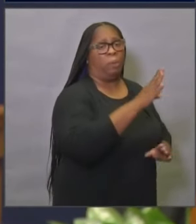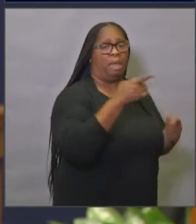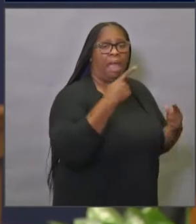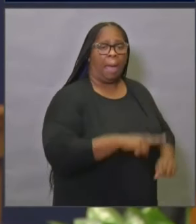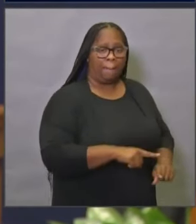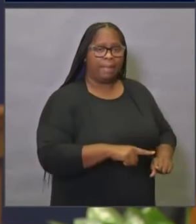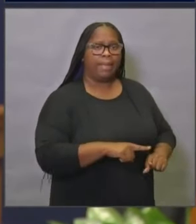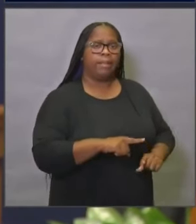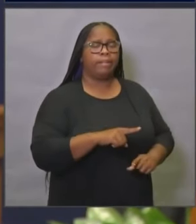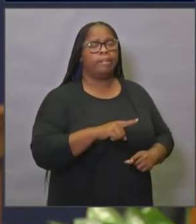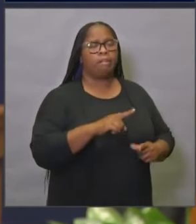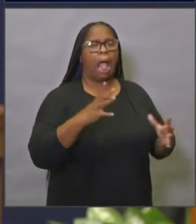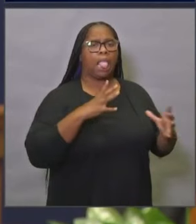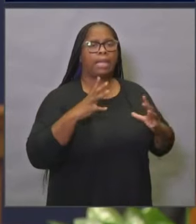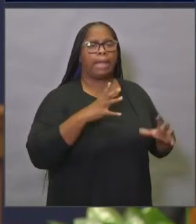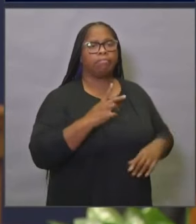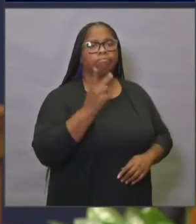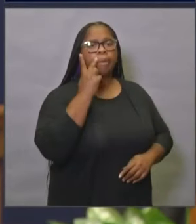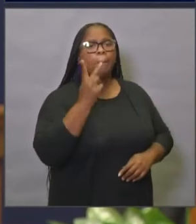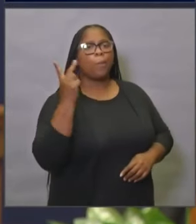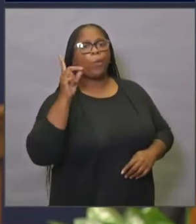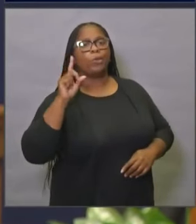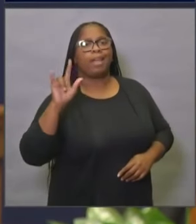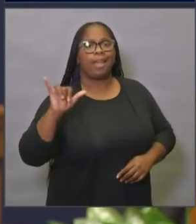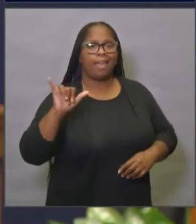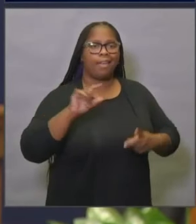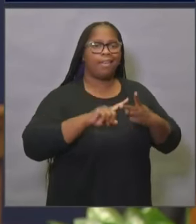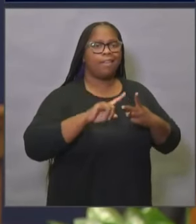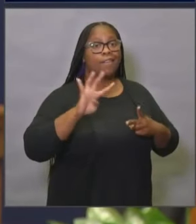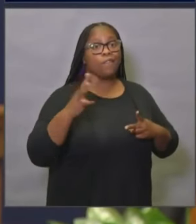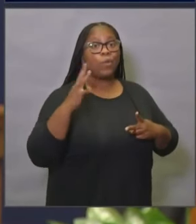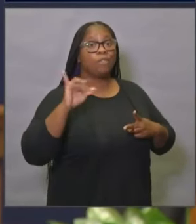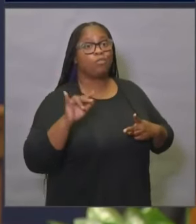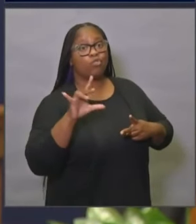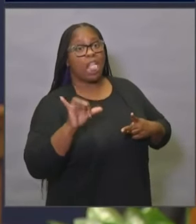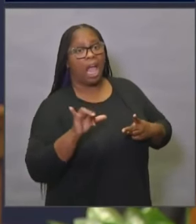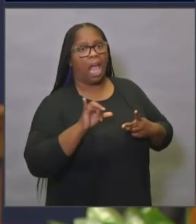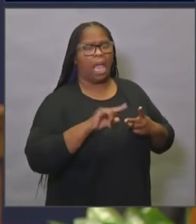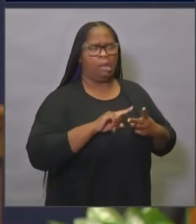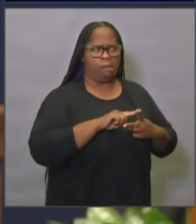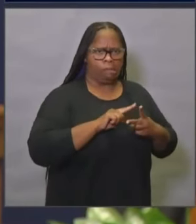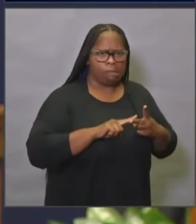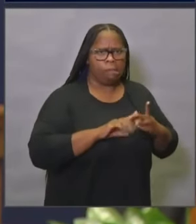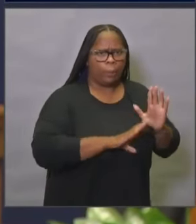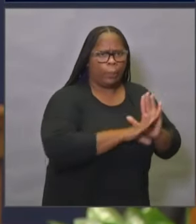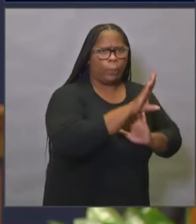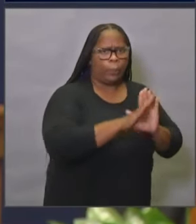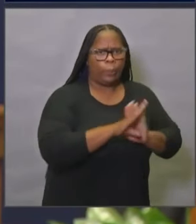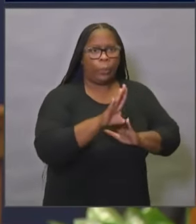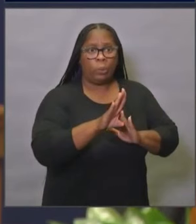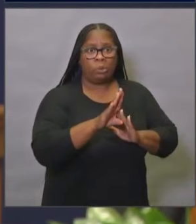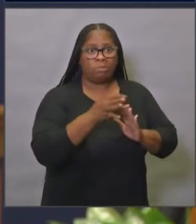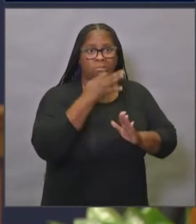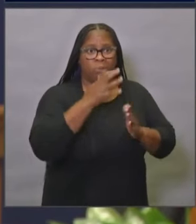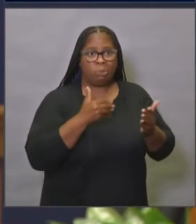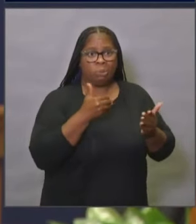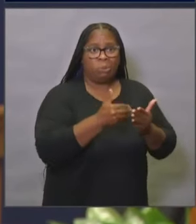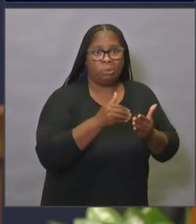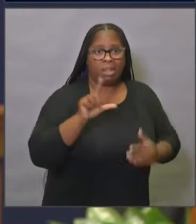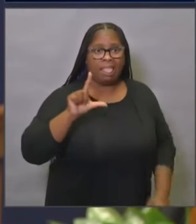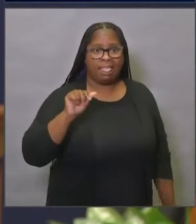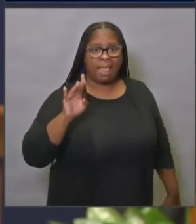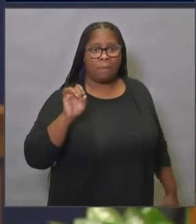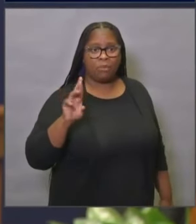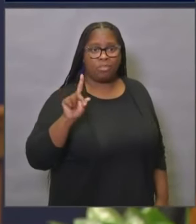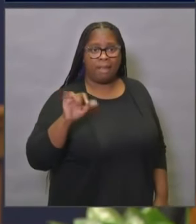Memorial Day, 4th of July. If there's any additional concern right now that since Labor Day is coming up in two weeks, that we could be